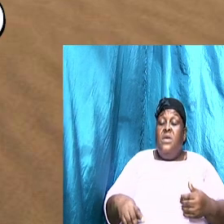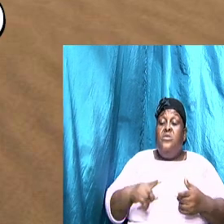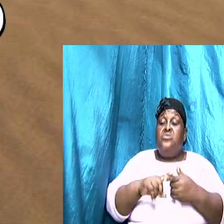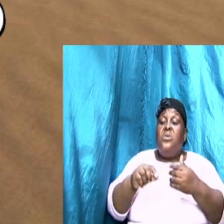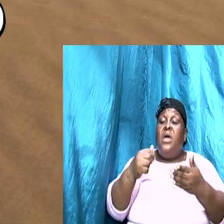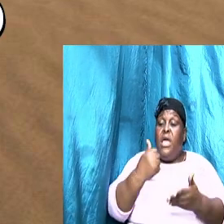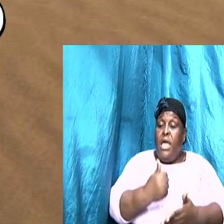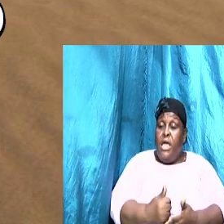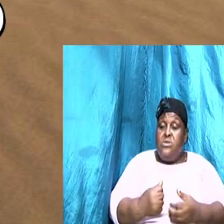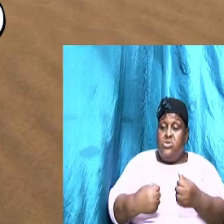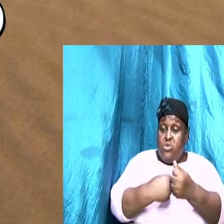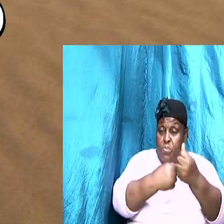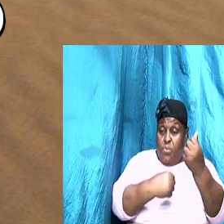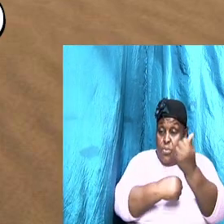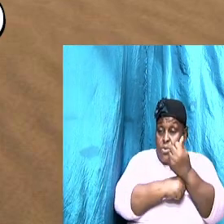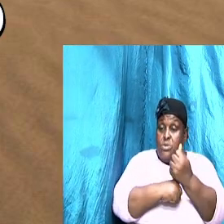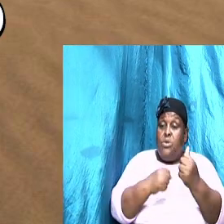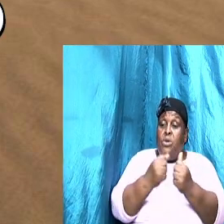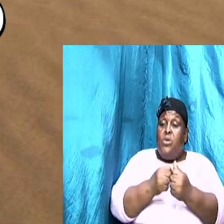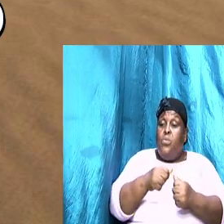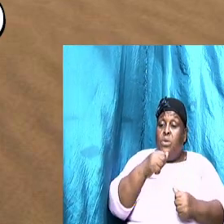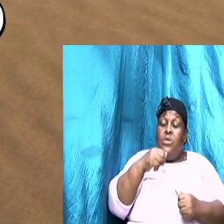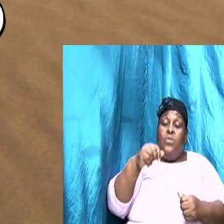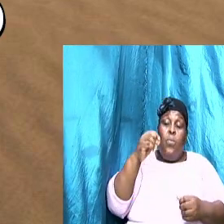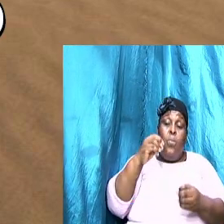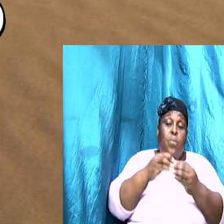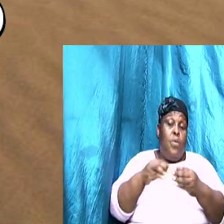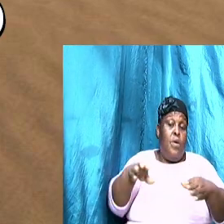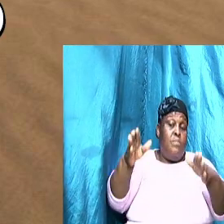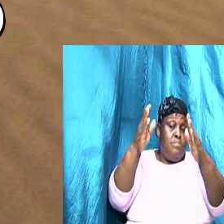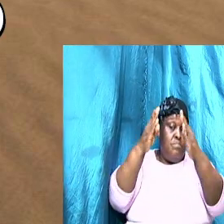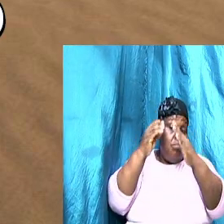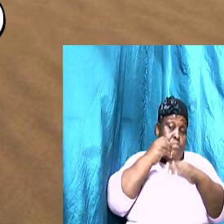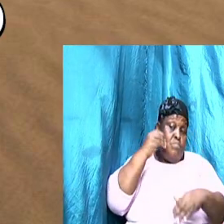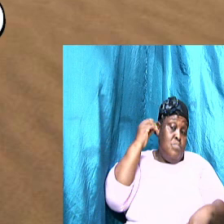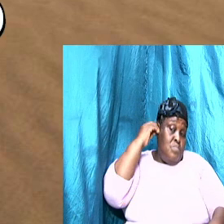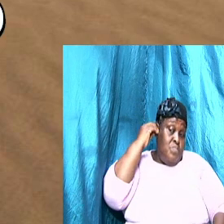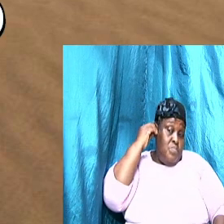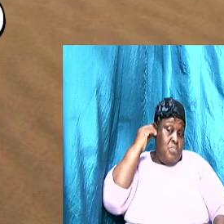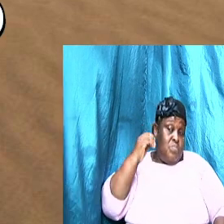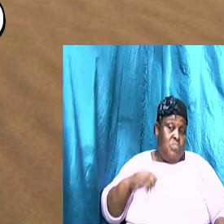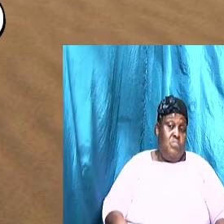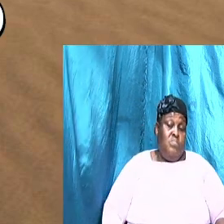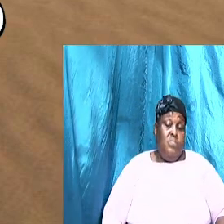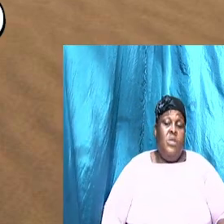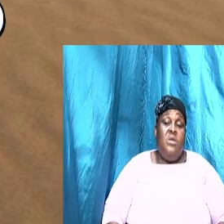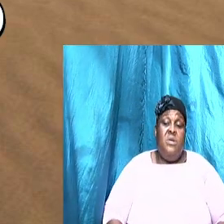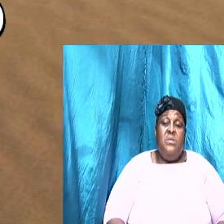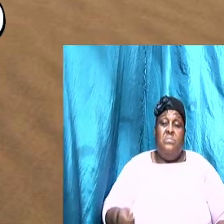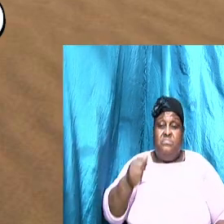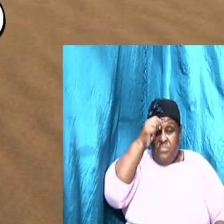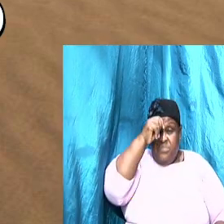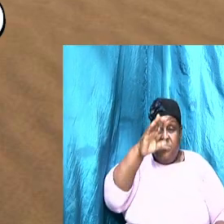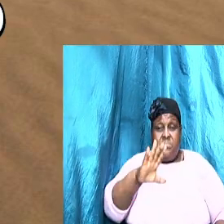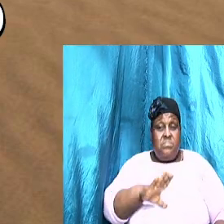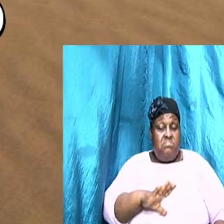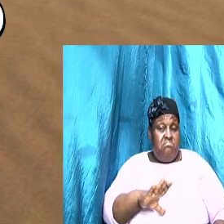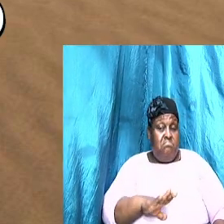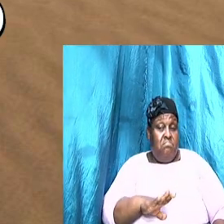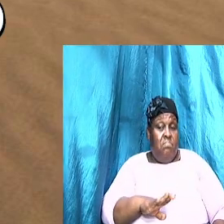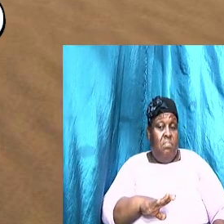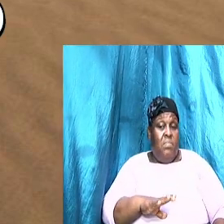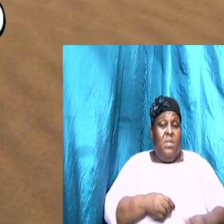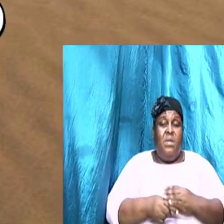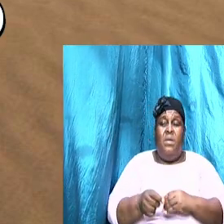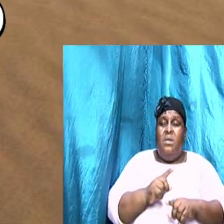a disadvantage today because they believe that they know it all and they can do it all and their wife has no worth and has no value and can contribute